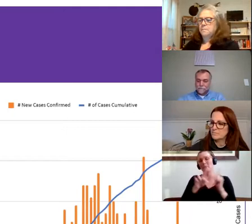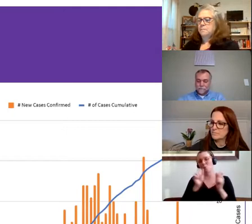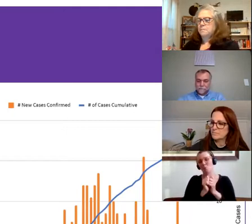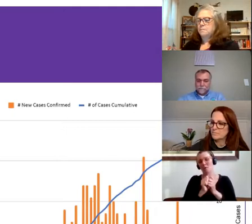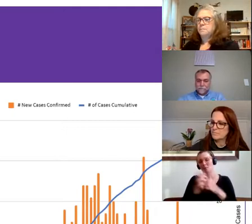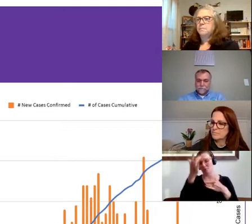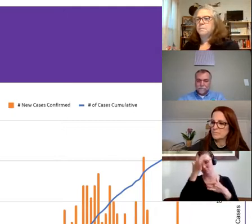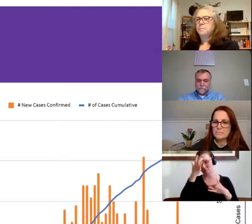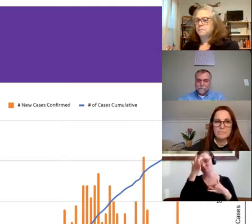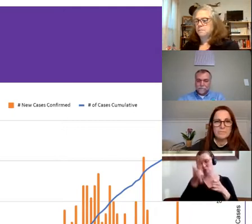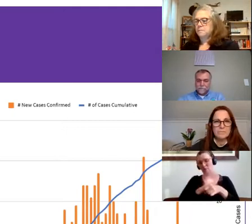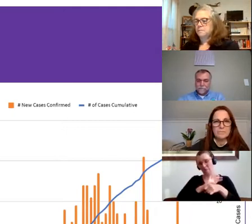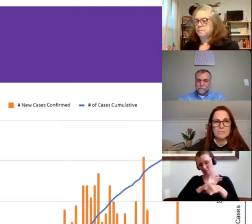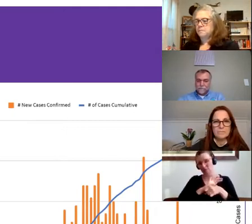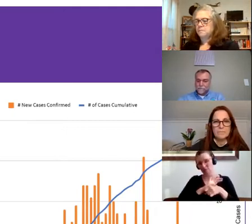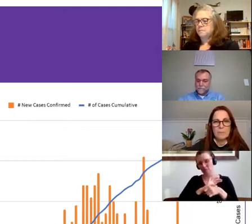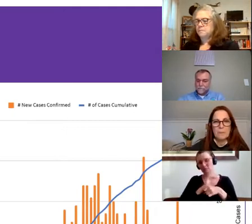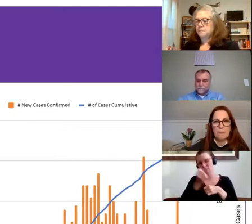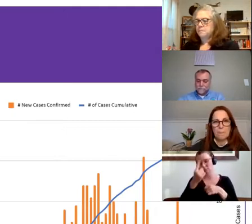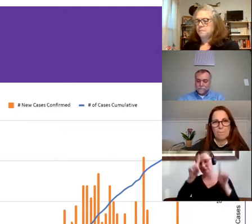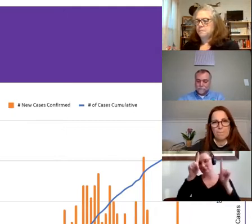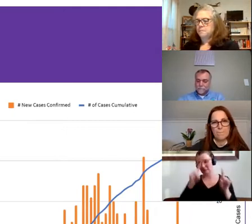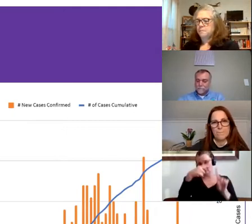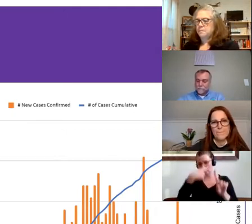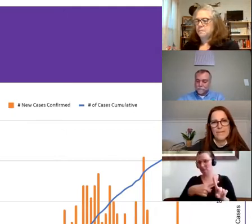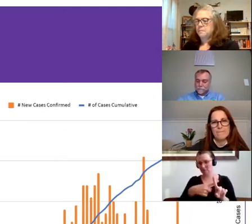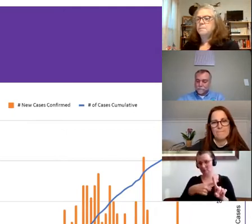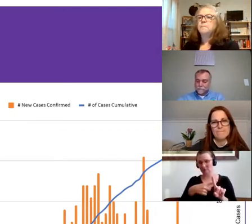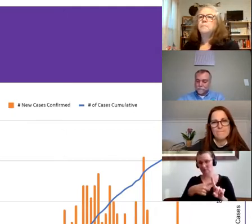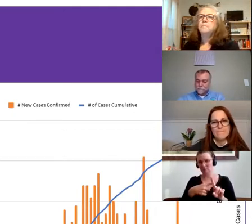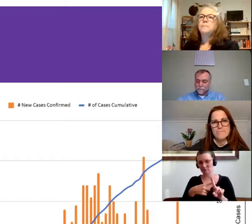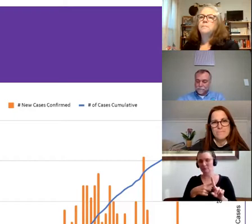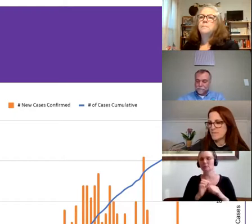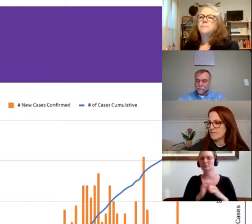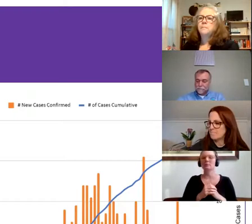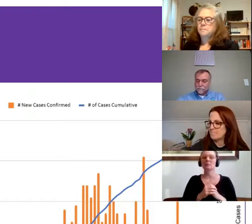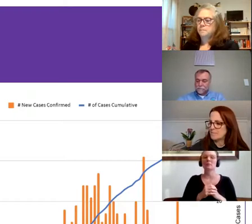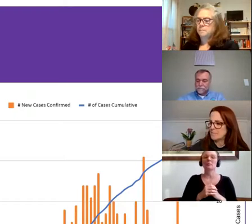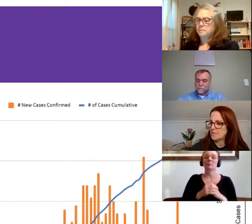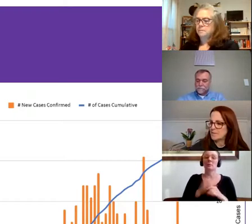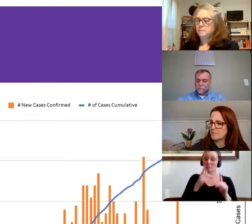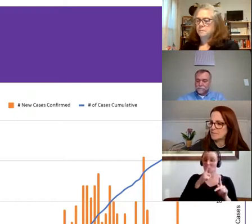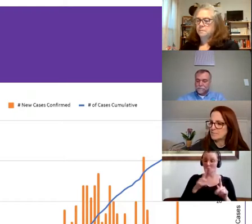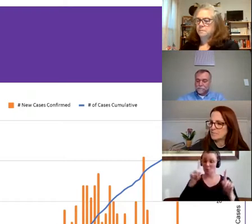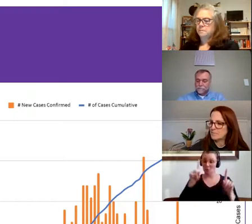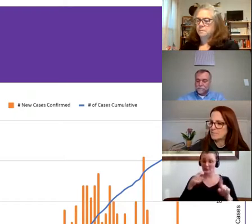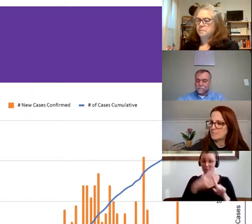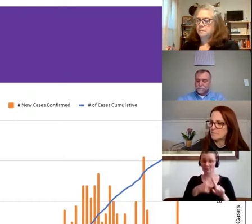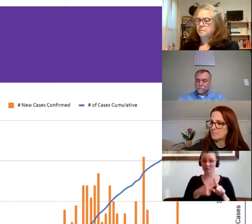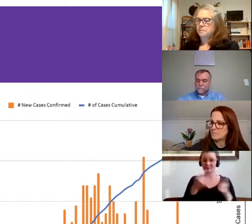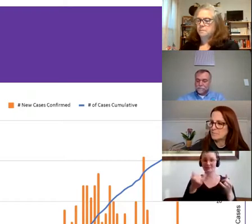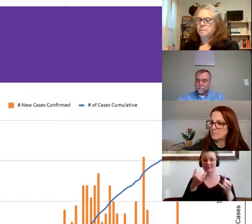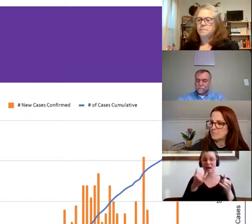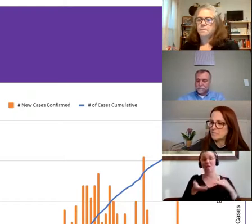People have been tested positive in Somerville. And of those have been tested positive, 451 now, that number's higher,